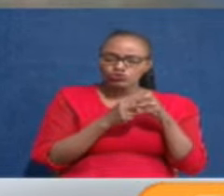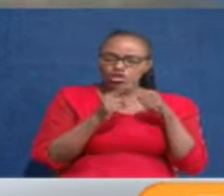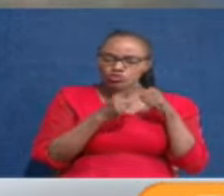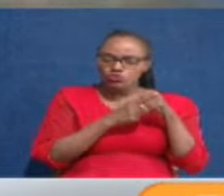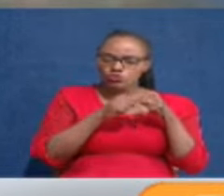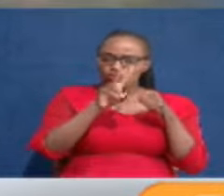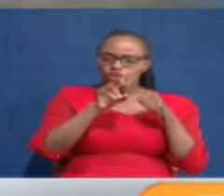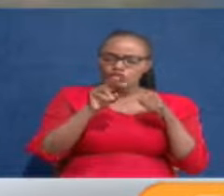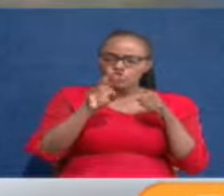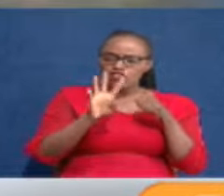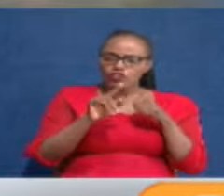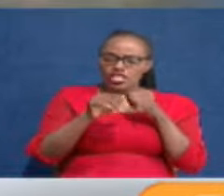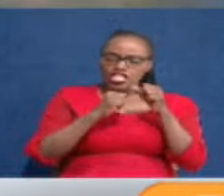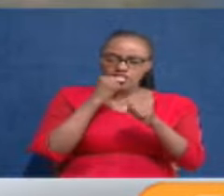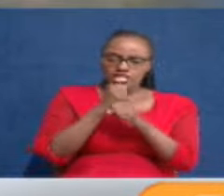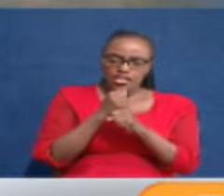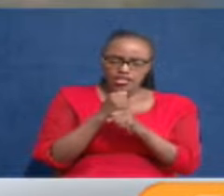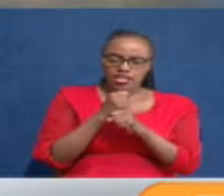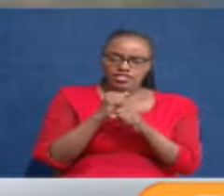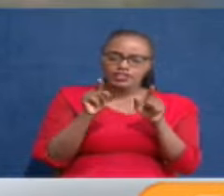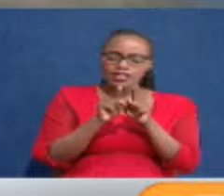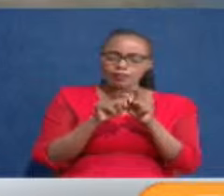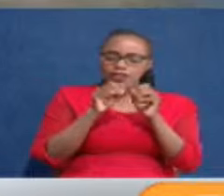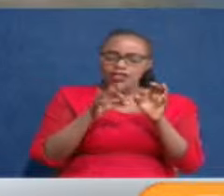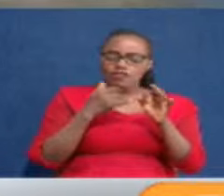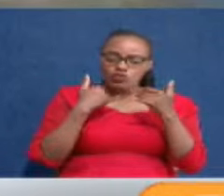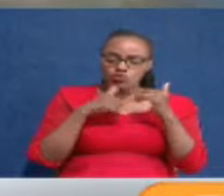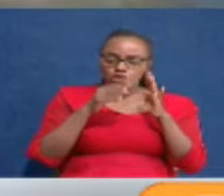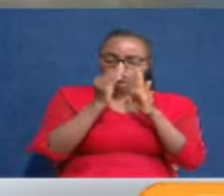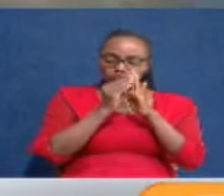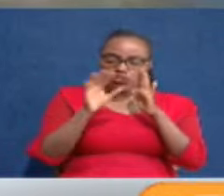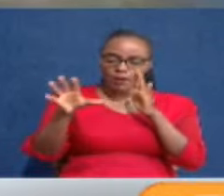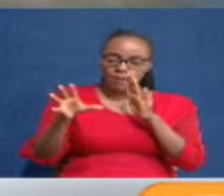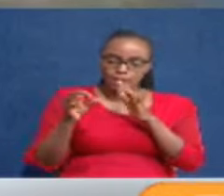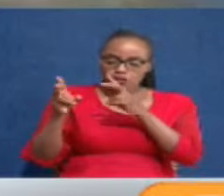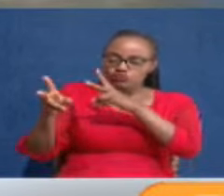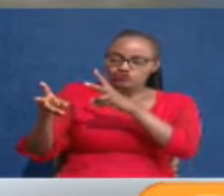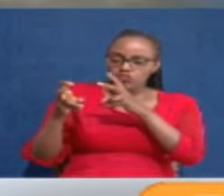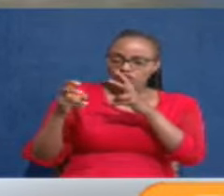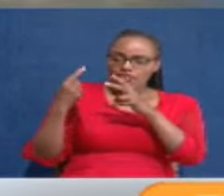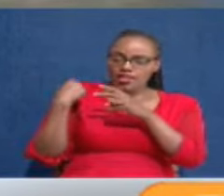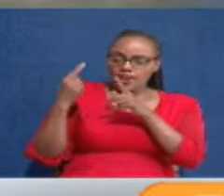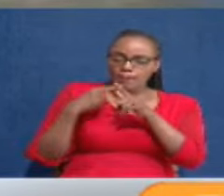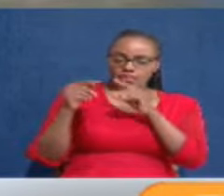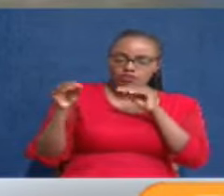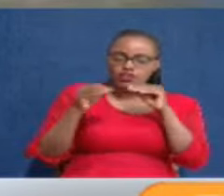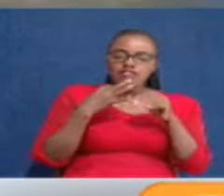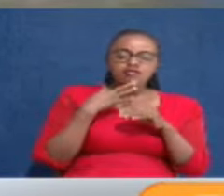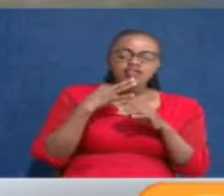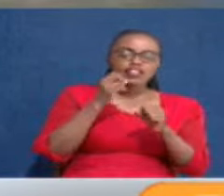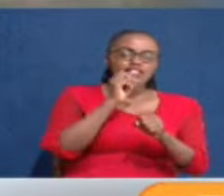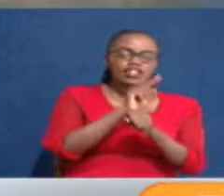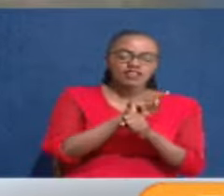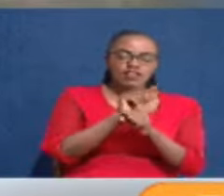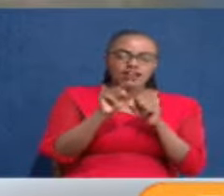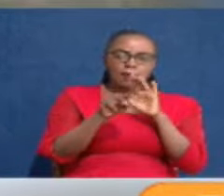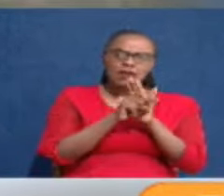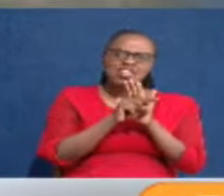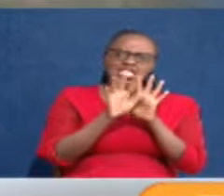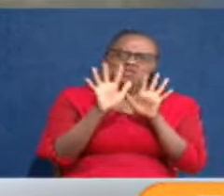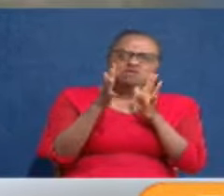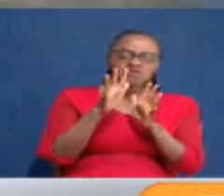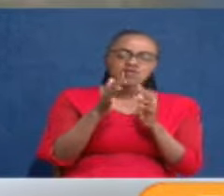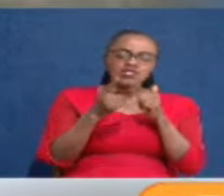I mean, which is this year. But if you had to take the figure on its face, 311 minus, say,